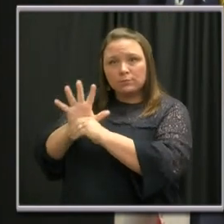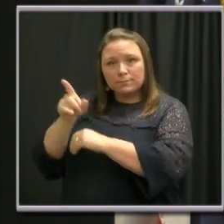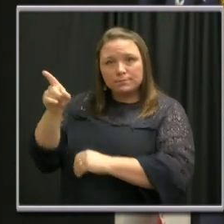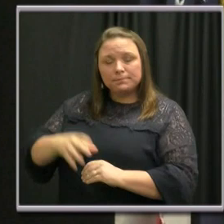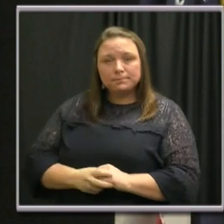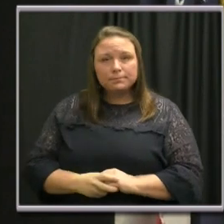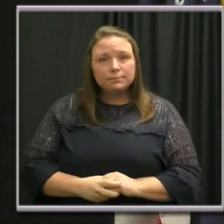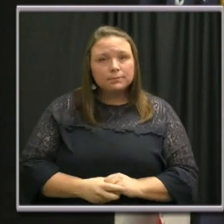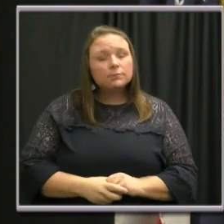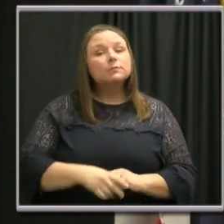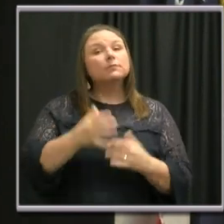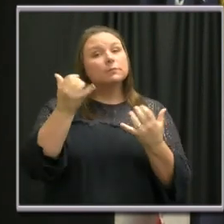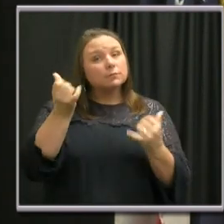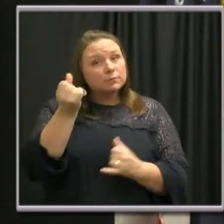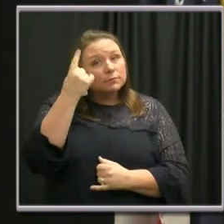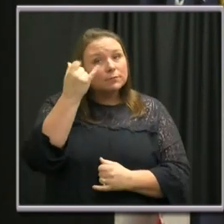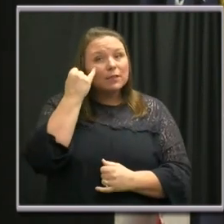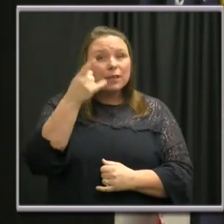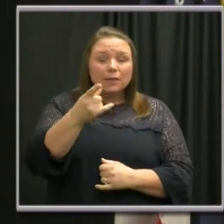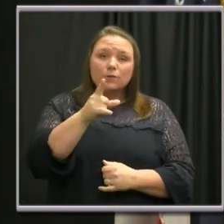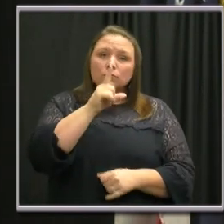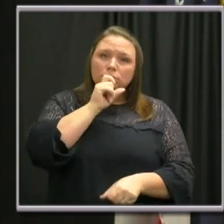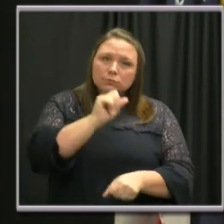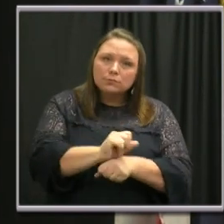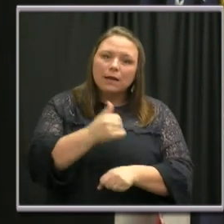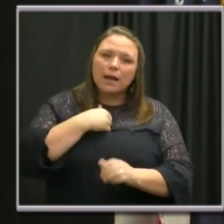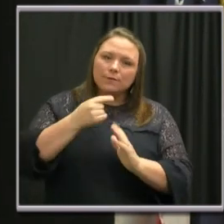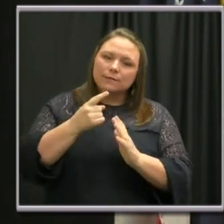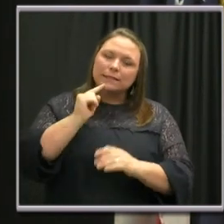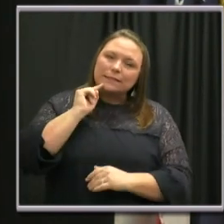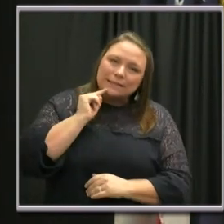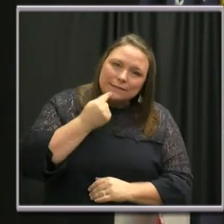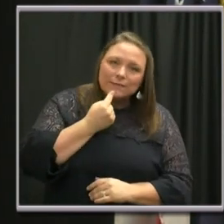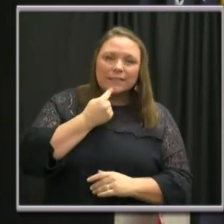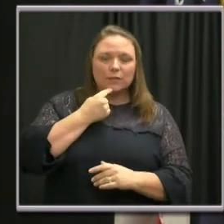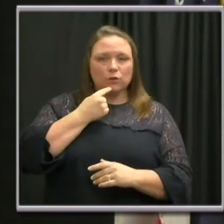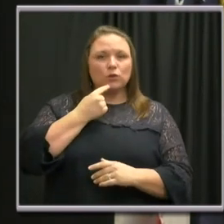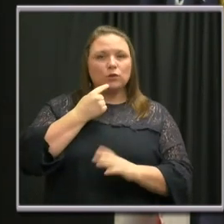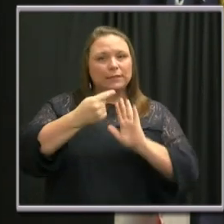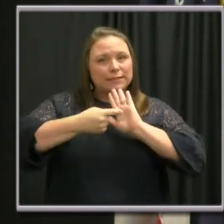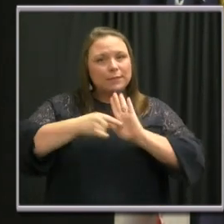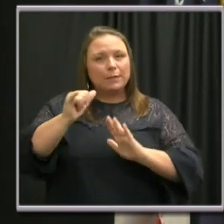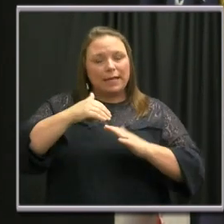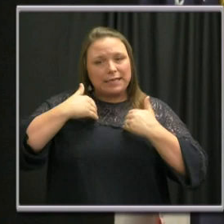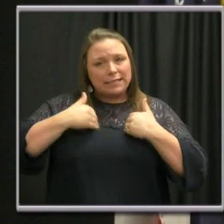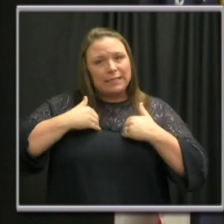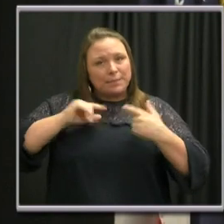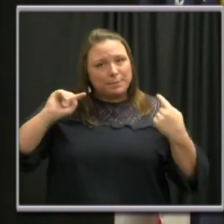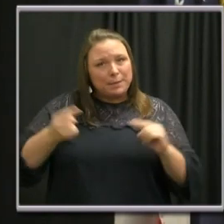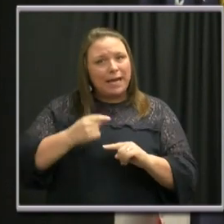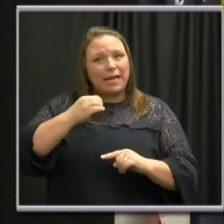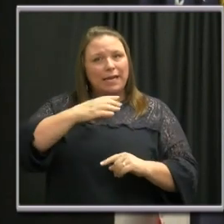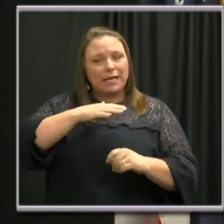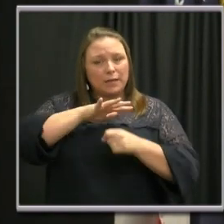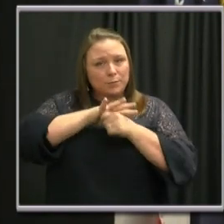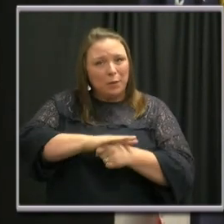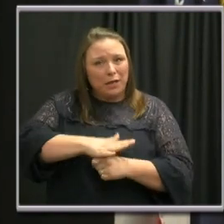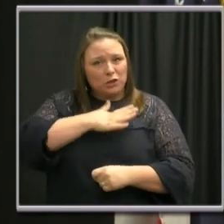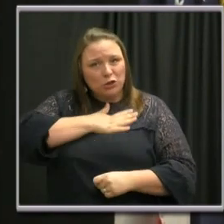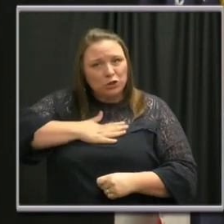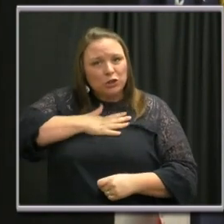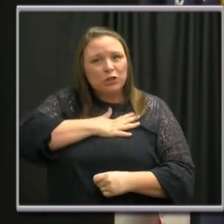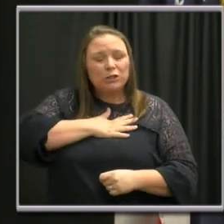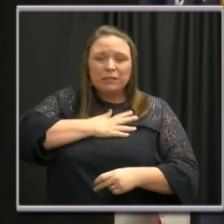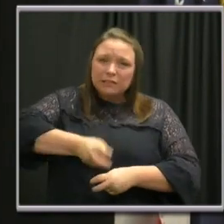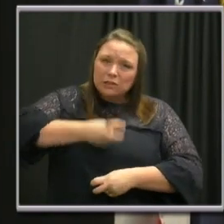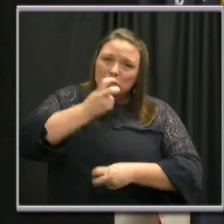And by all means, if you're suffering from extreme symptoms, including chest pain or pressure in the chest, extreme